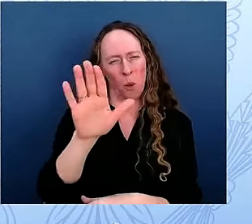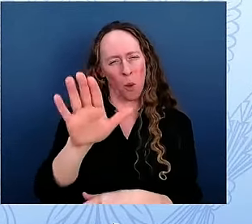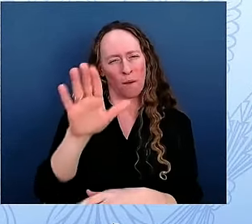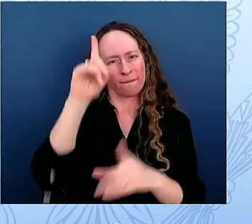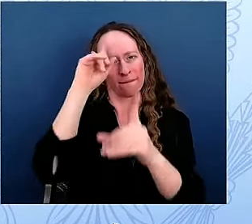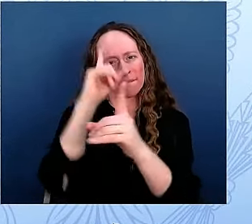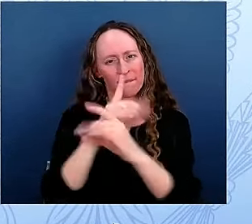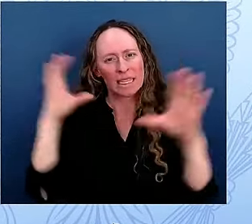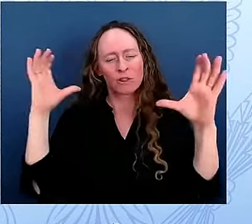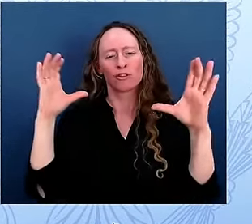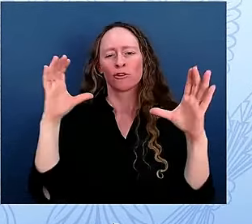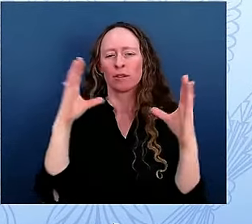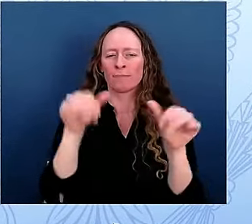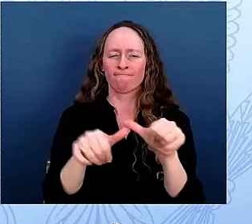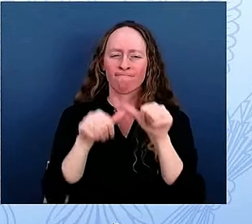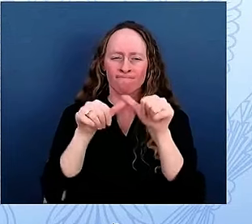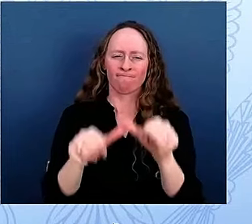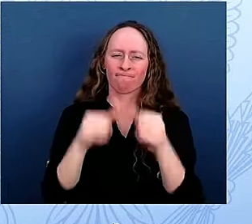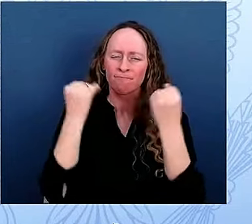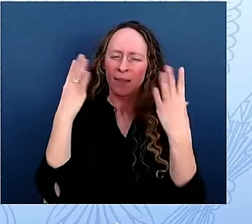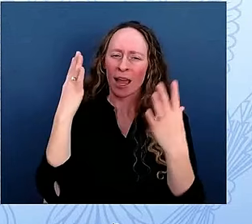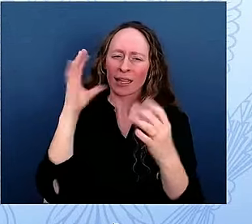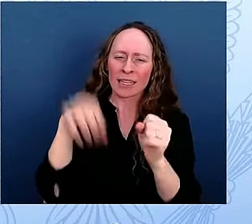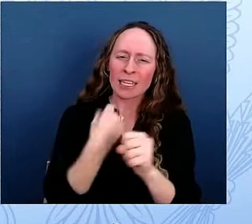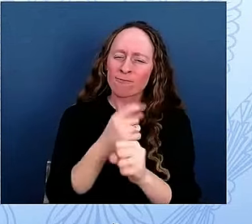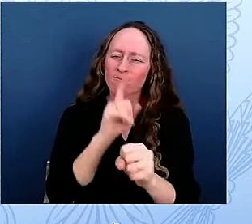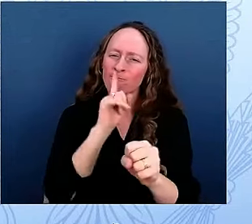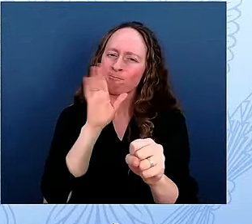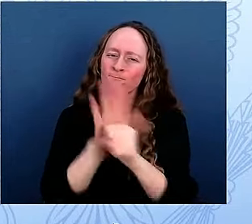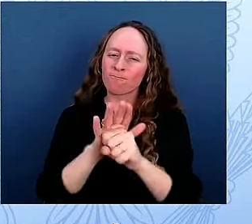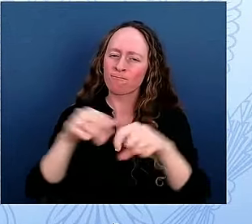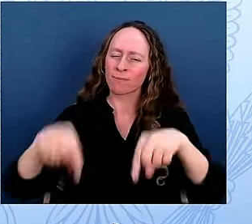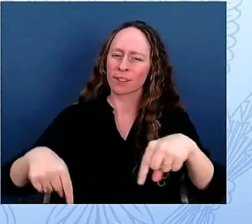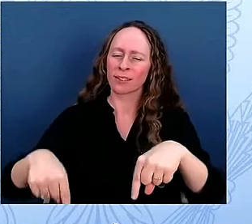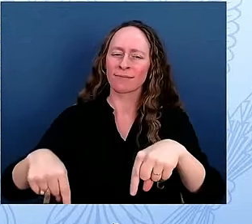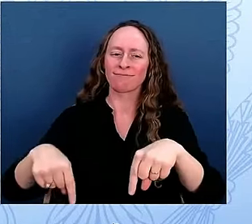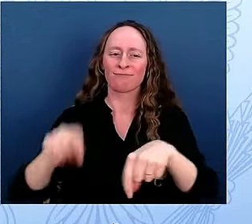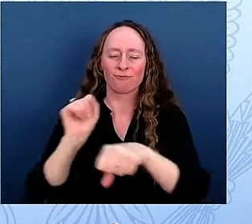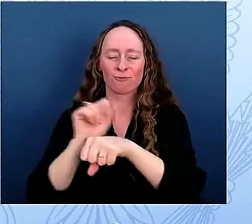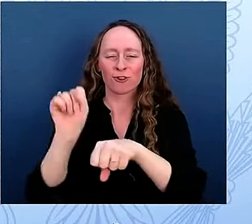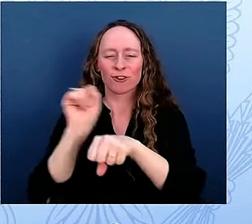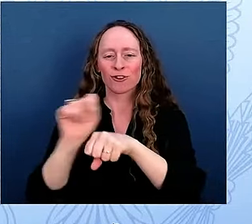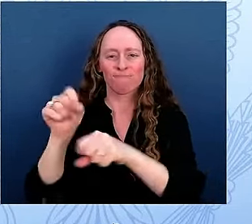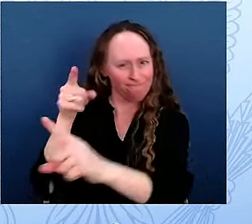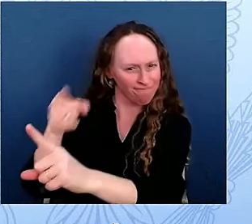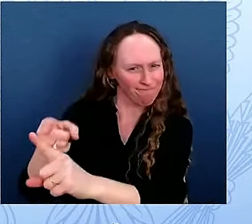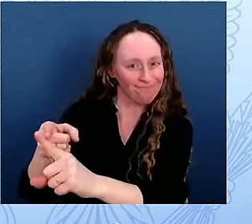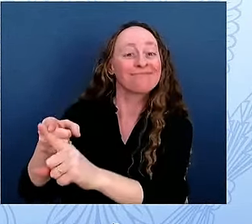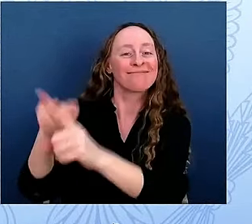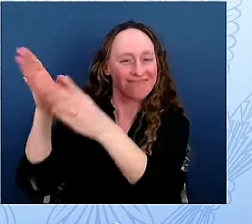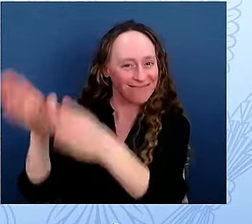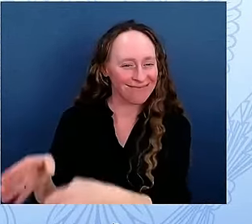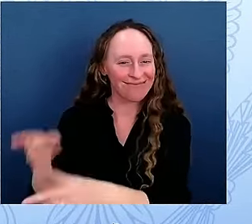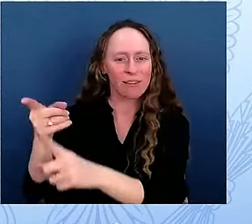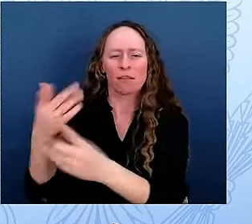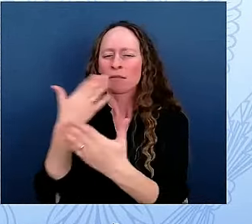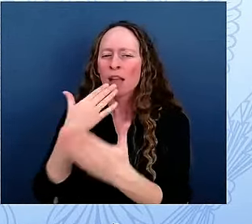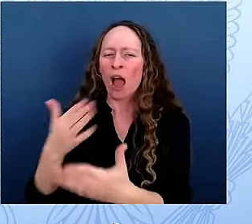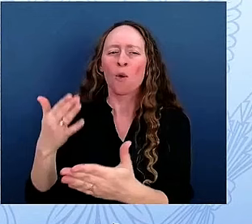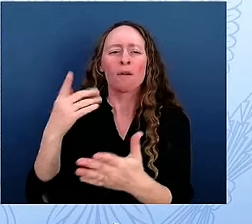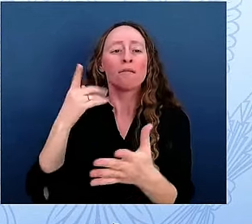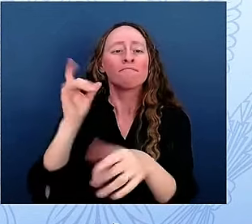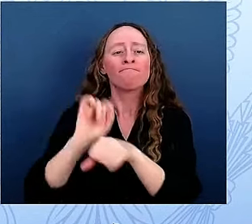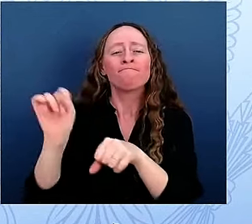aperture of our history with these new educational features and all the work that you've done for students throughout our country and for the American